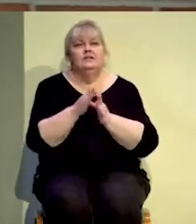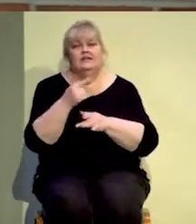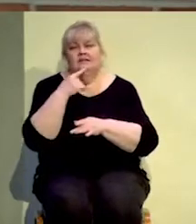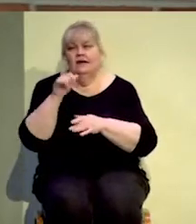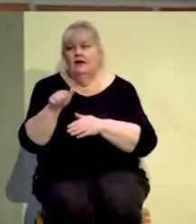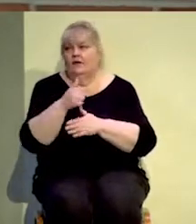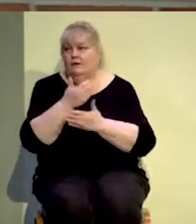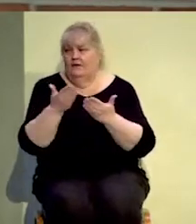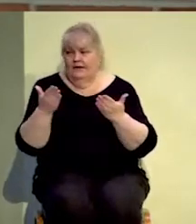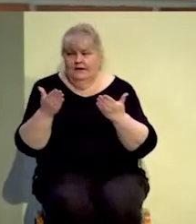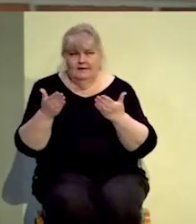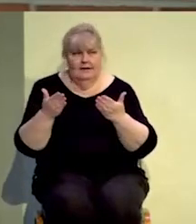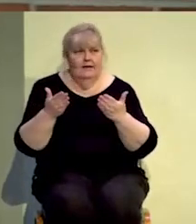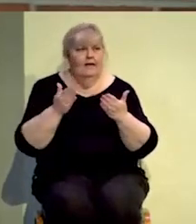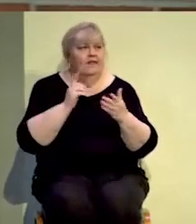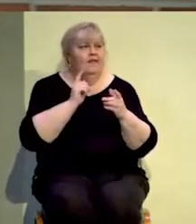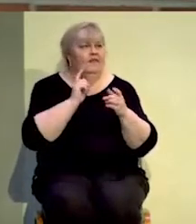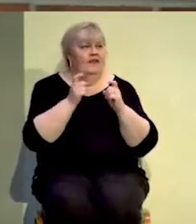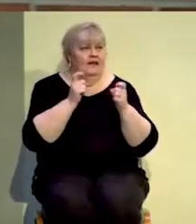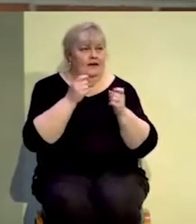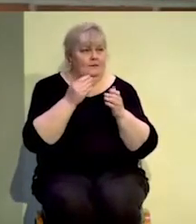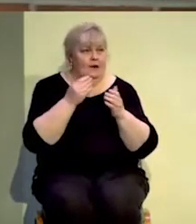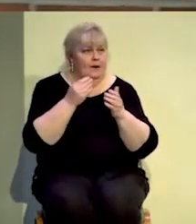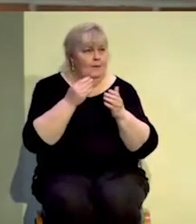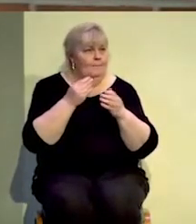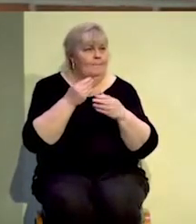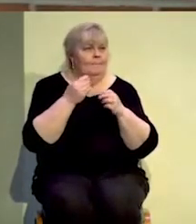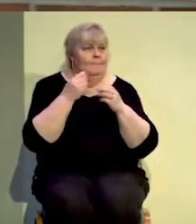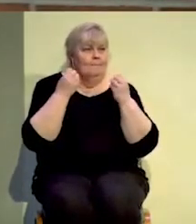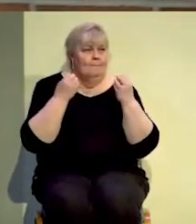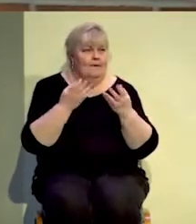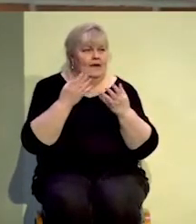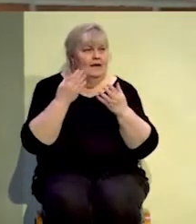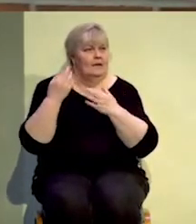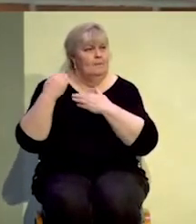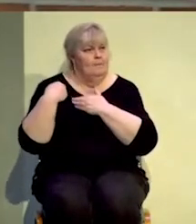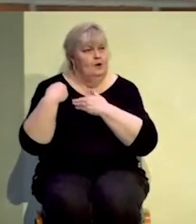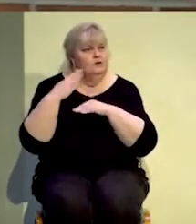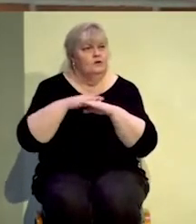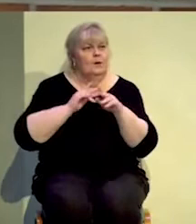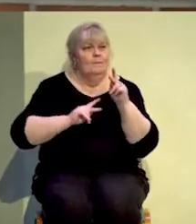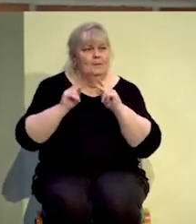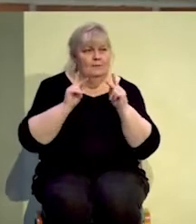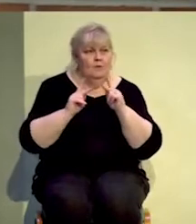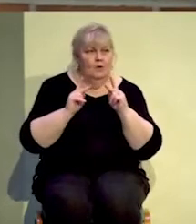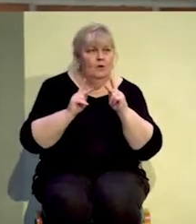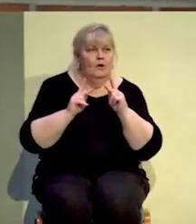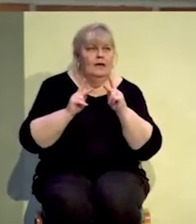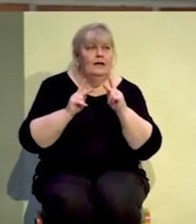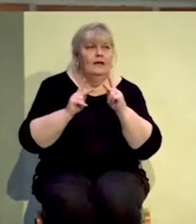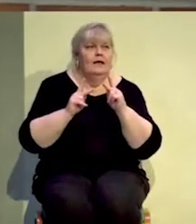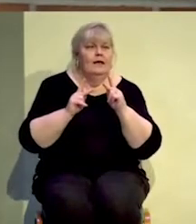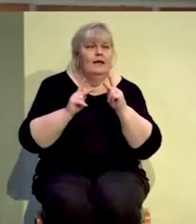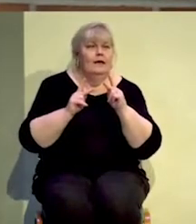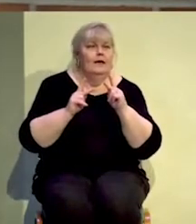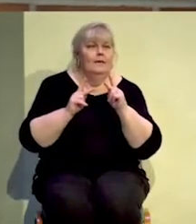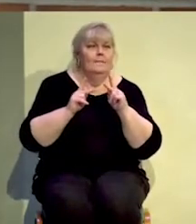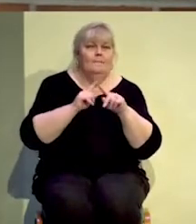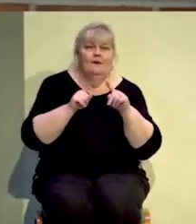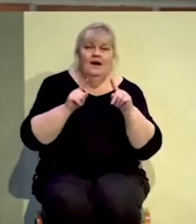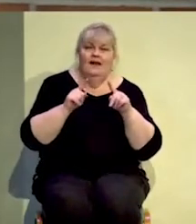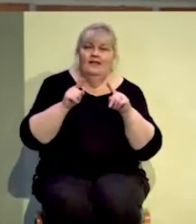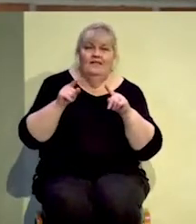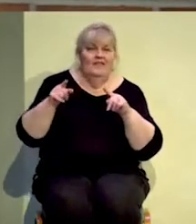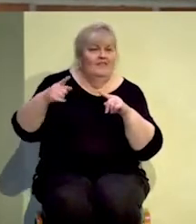Pharisees were doing. They tie up heavy burdens hard to bear. They lay them on people's shoulders but they themselves are not